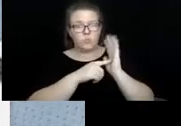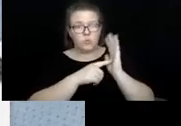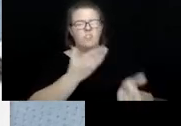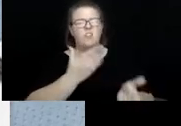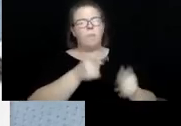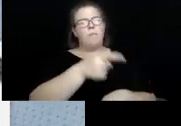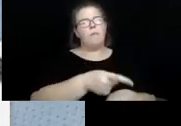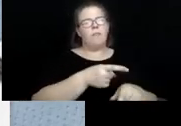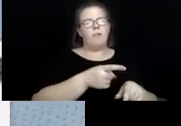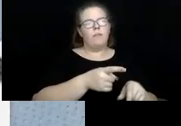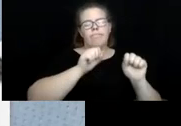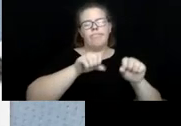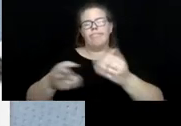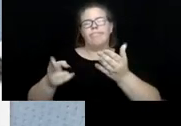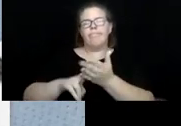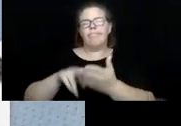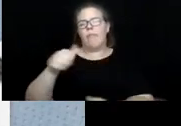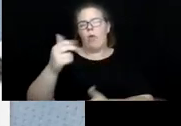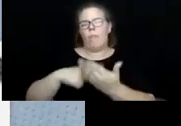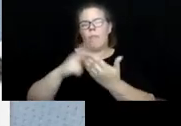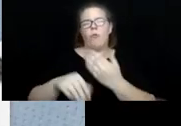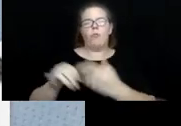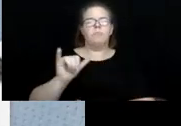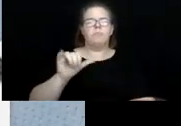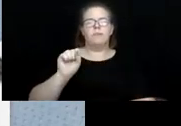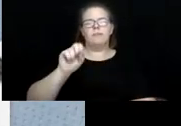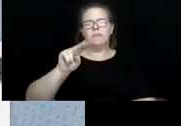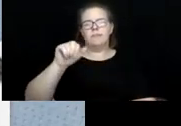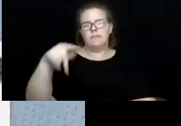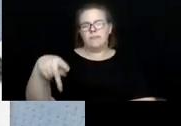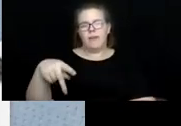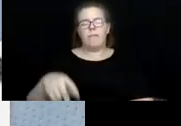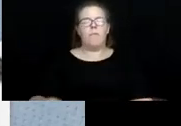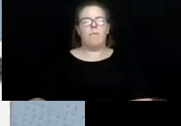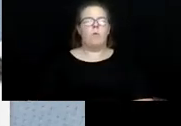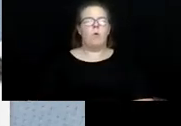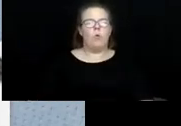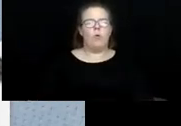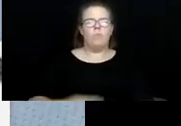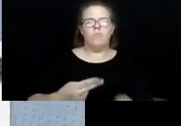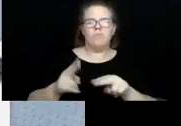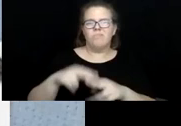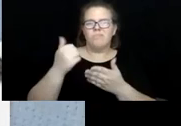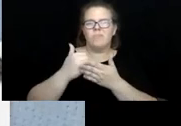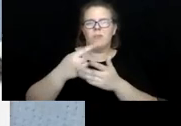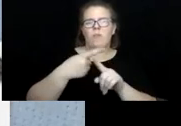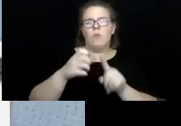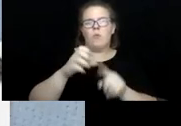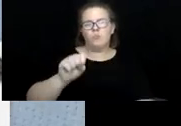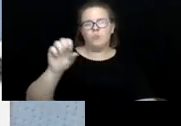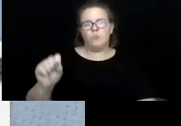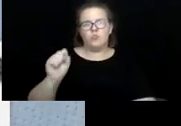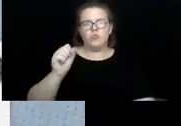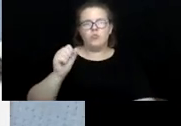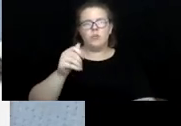for other programs, like SNAP or, um, or, um, or help from the Social Security Administration, we